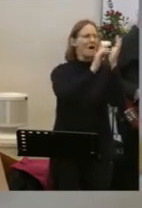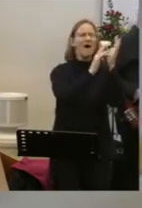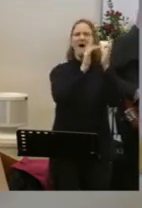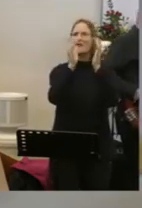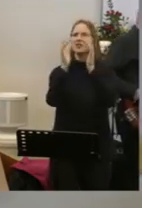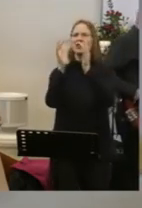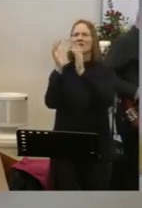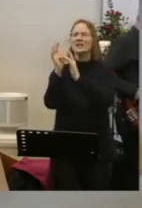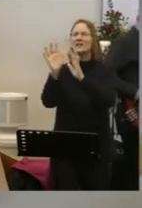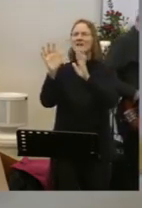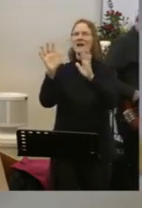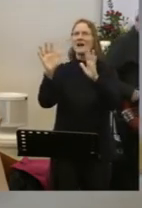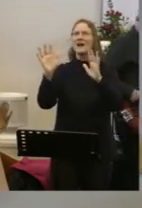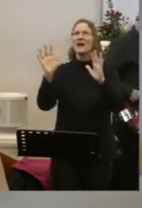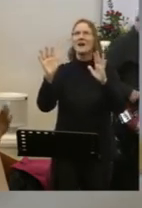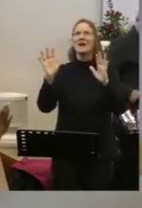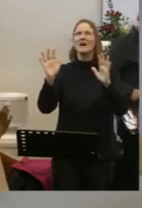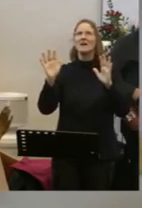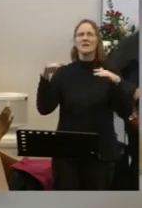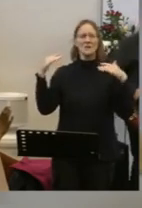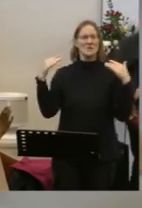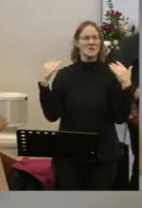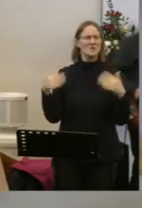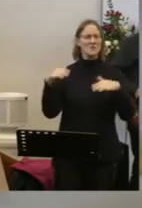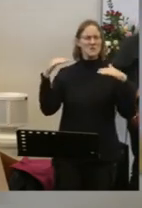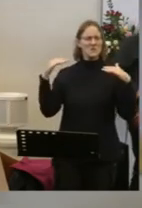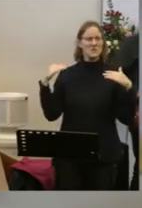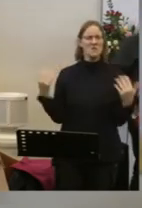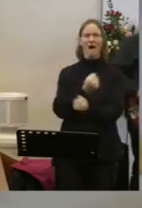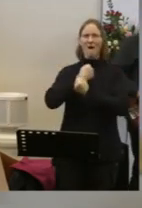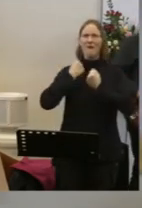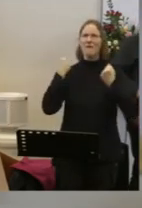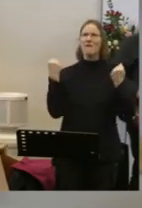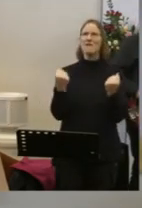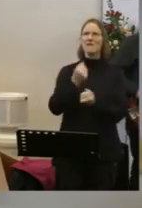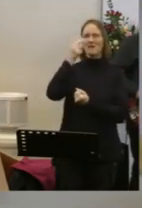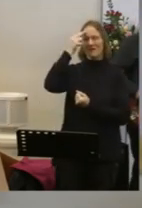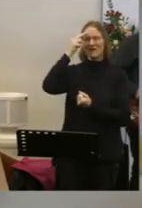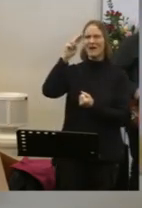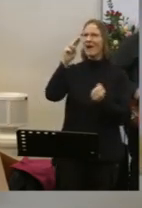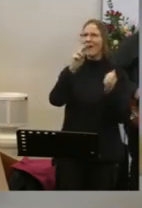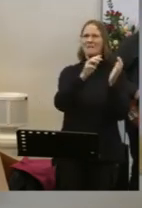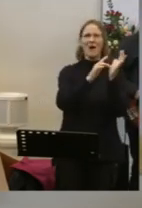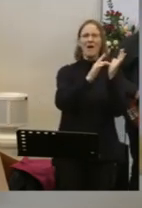of Jesus What a powerful name it is What